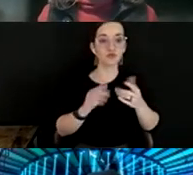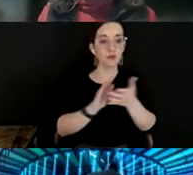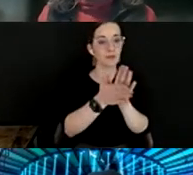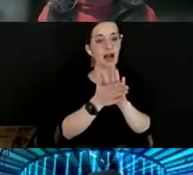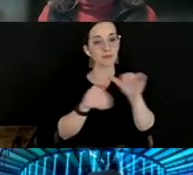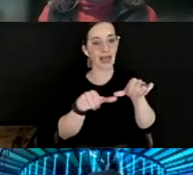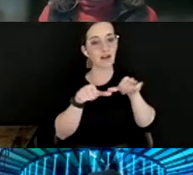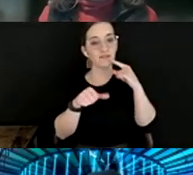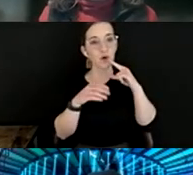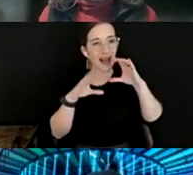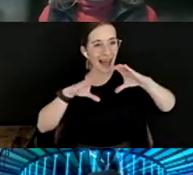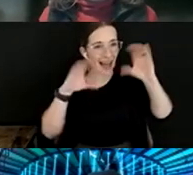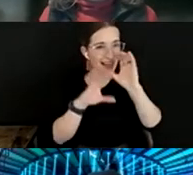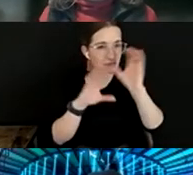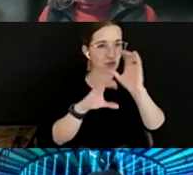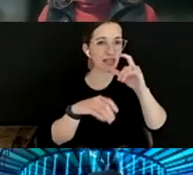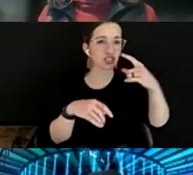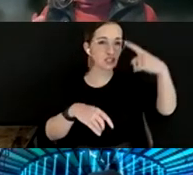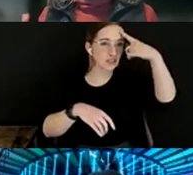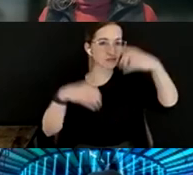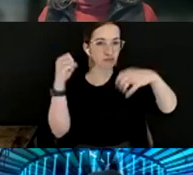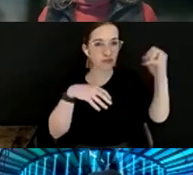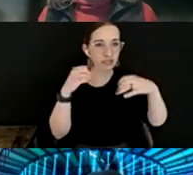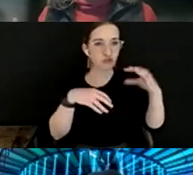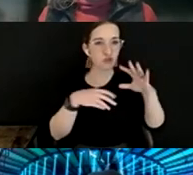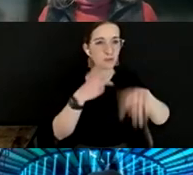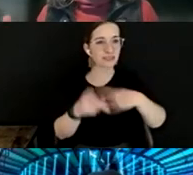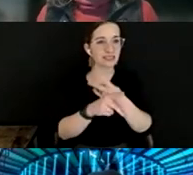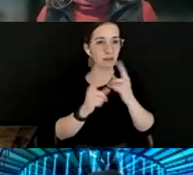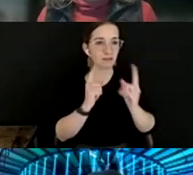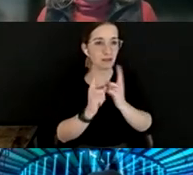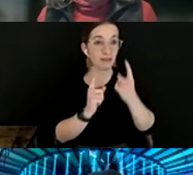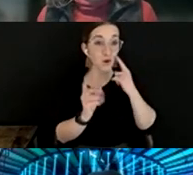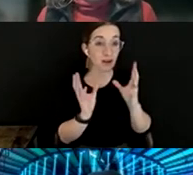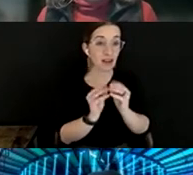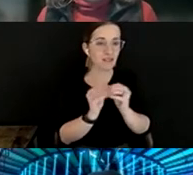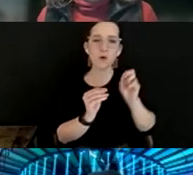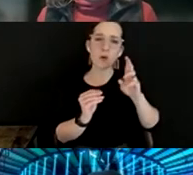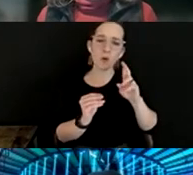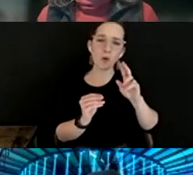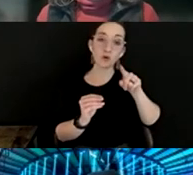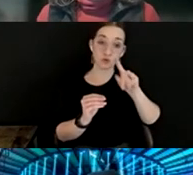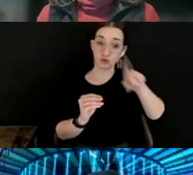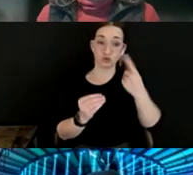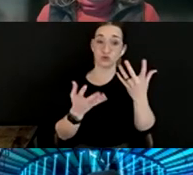brainstorming type conversations at conference or if you're really just looking for concrete tools and resources.